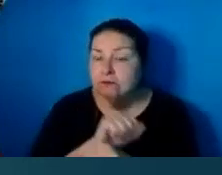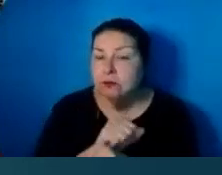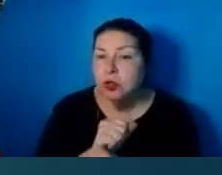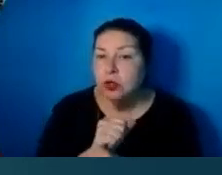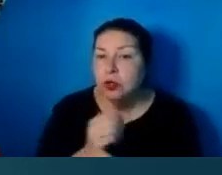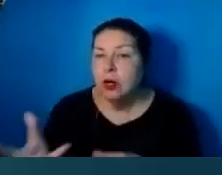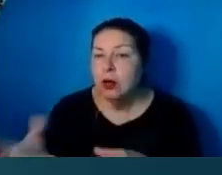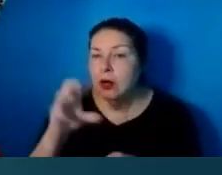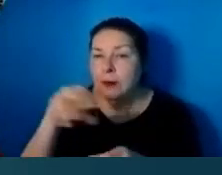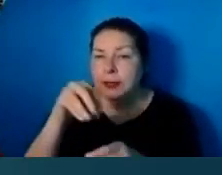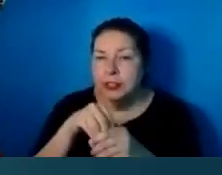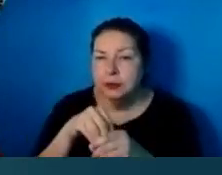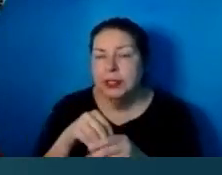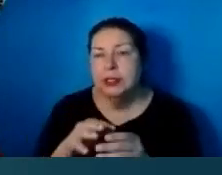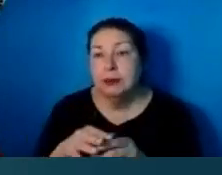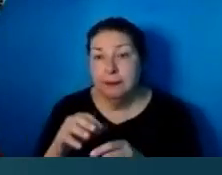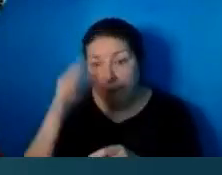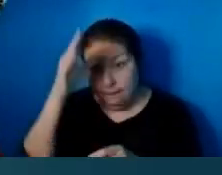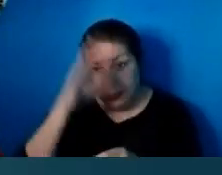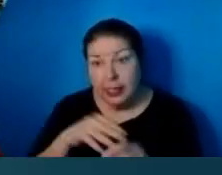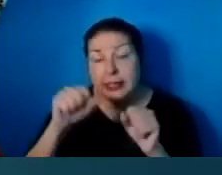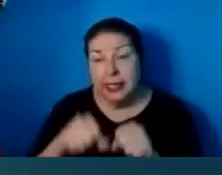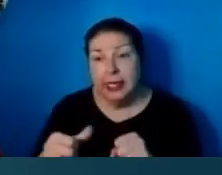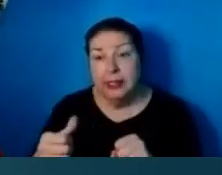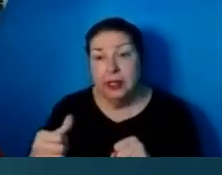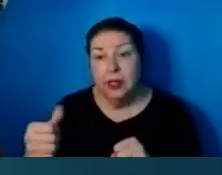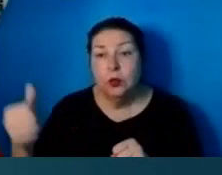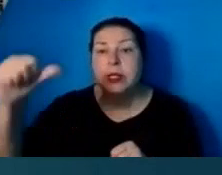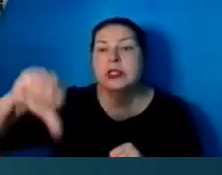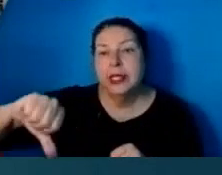Man can reject that salvation.